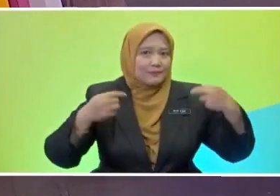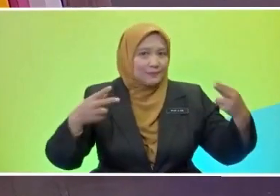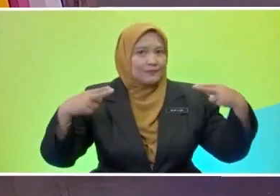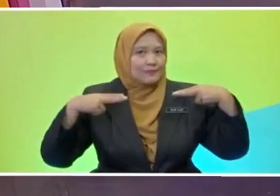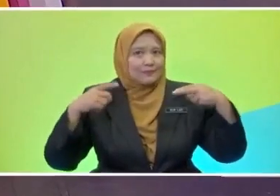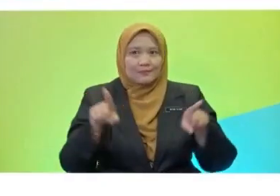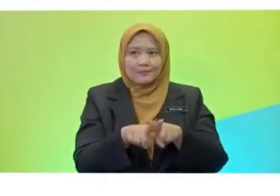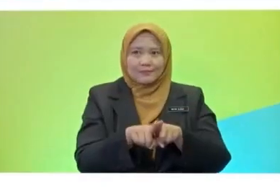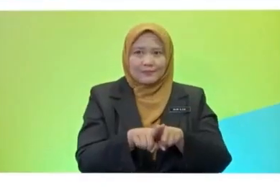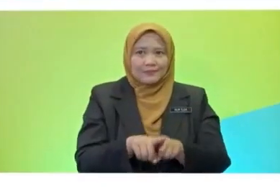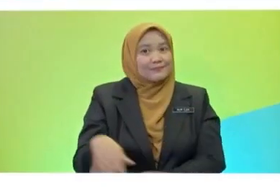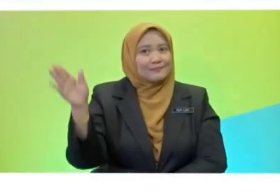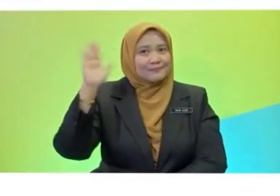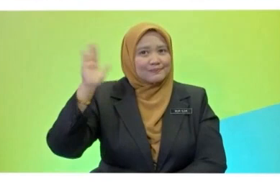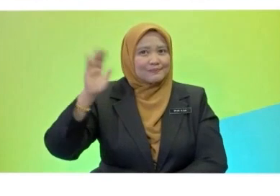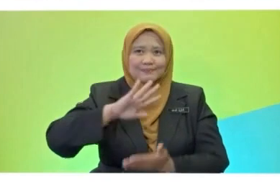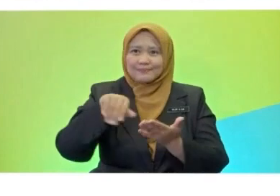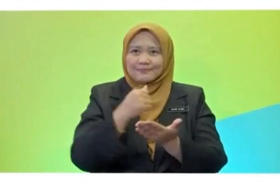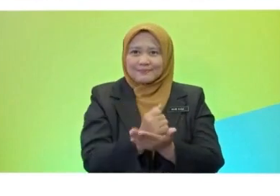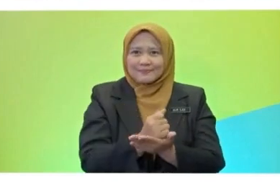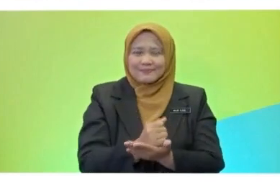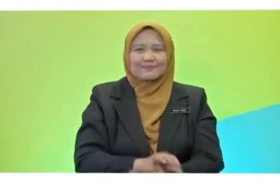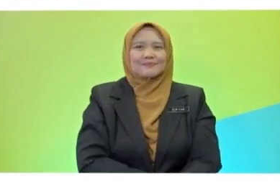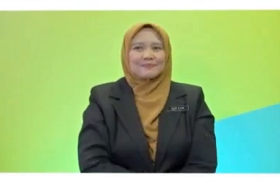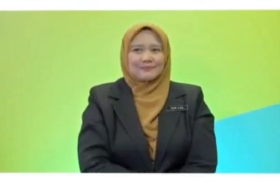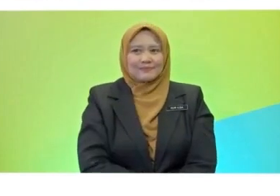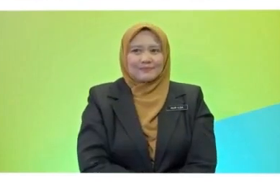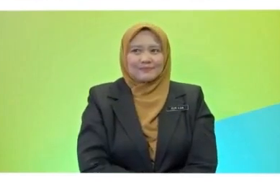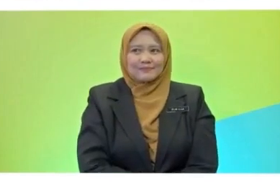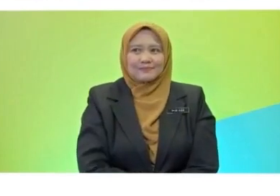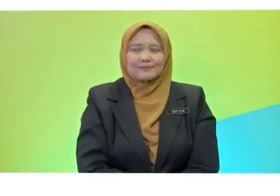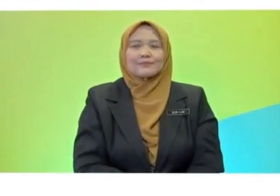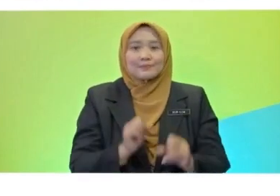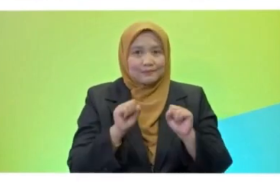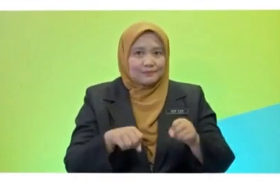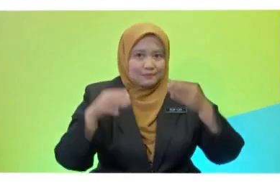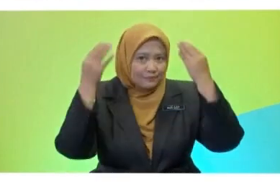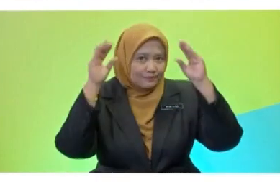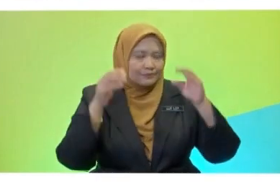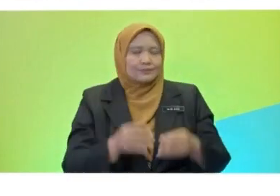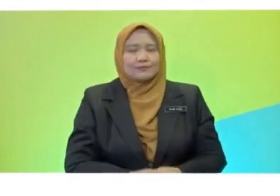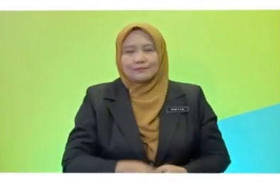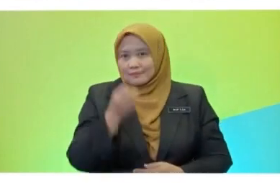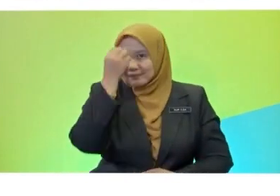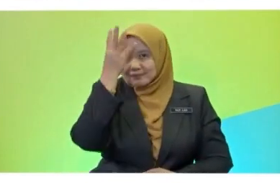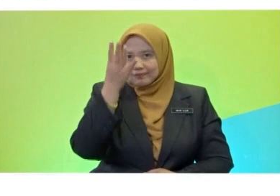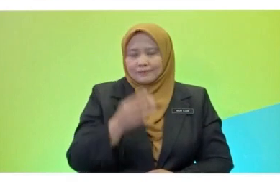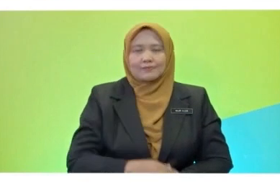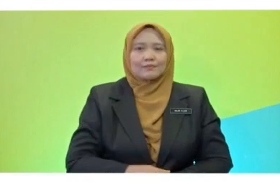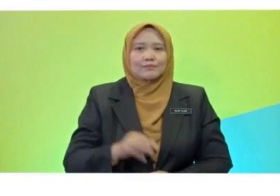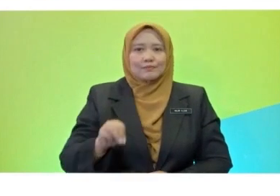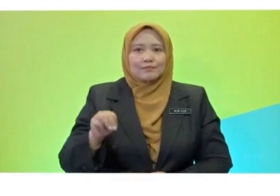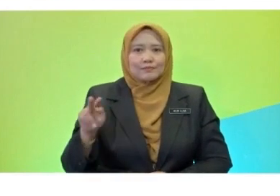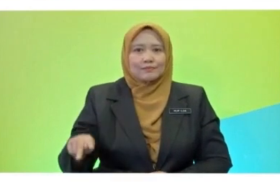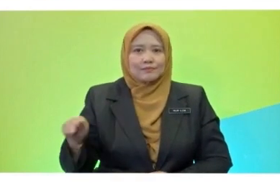are. Hi everyone. Give me a wave. Okay, so Teacher Anjana, could you please introduce our friends for today? Of course. Okay, we